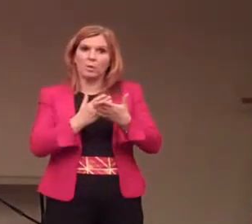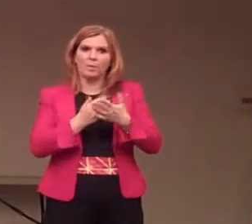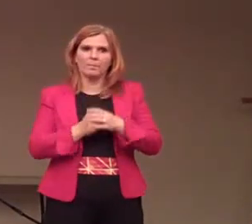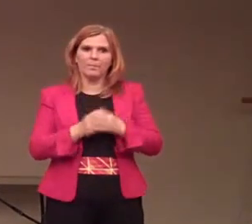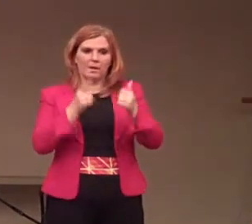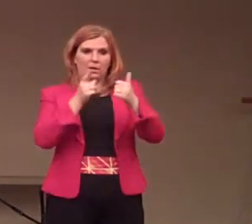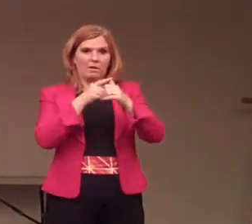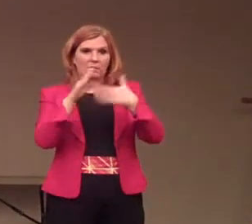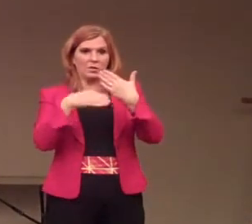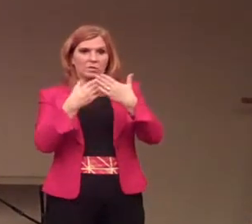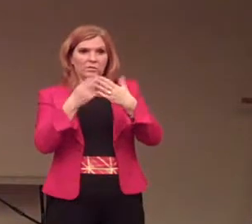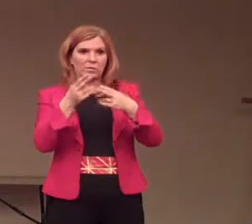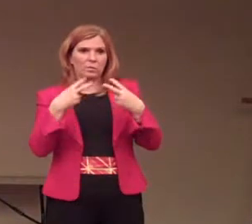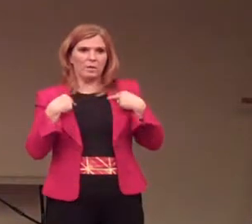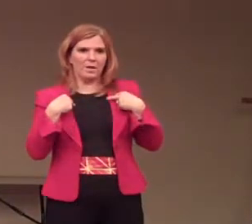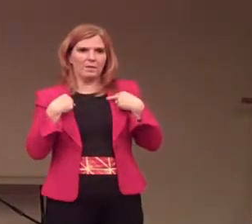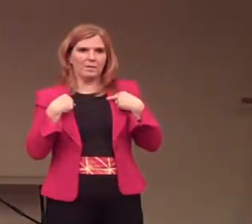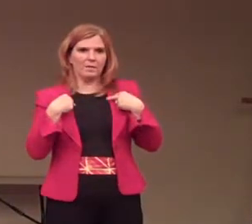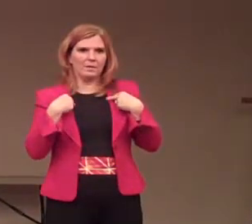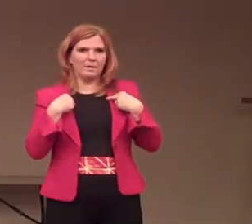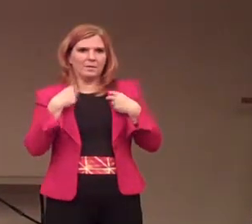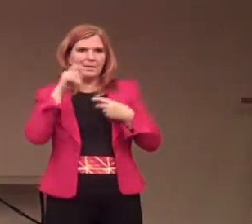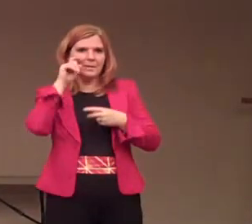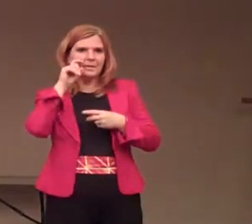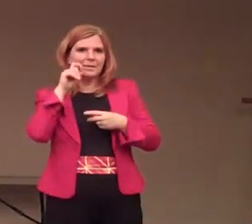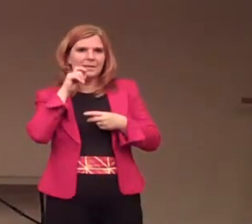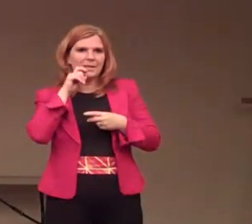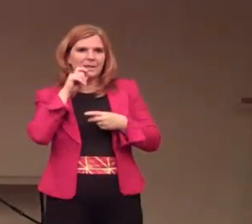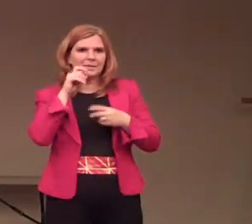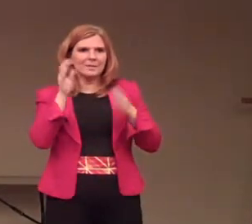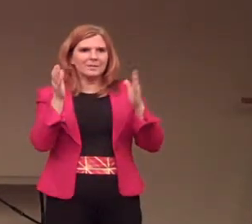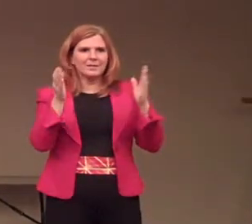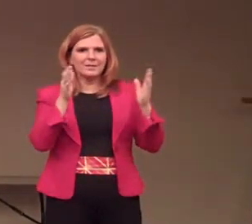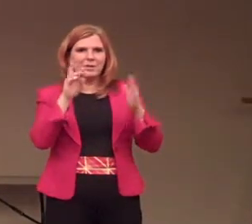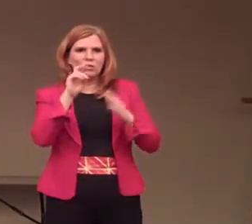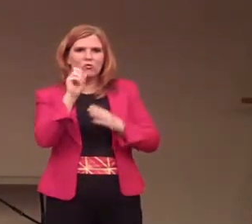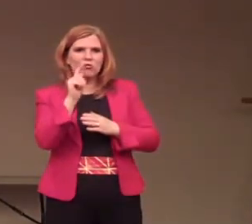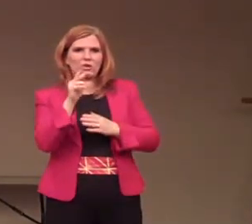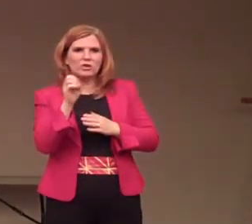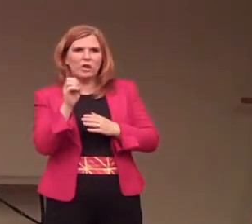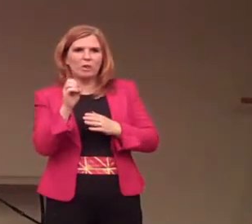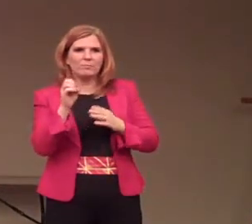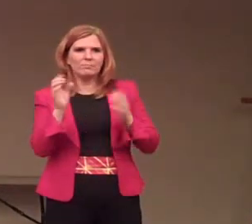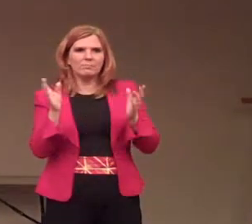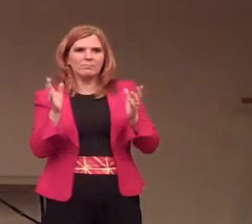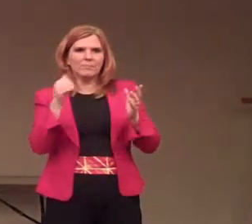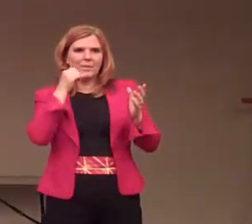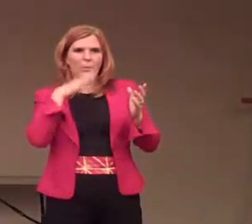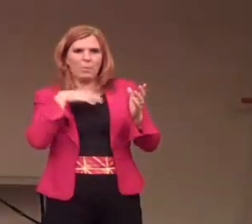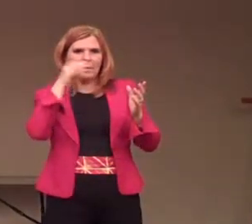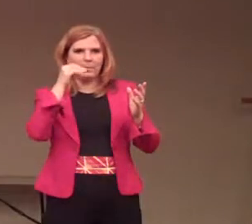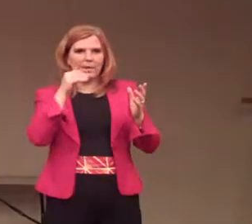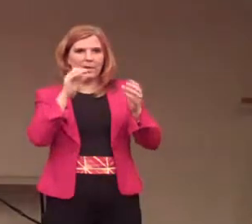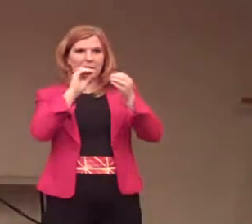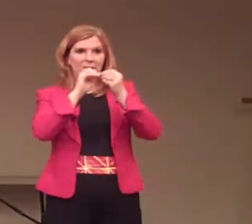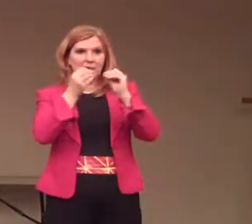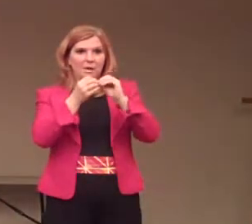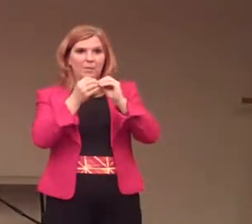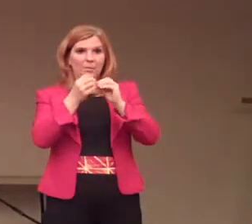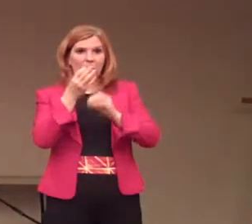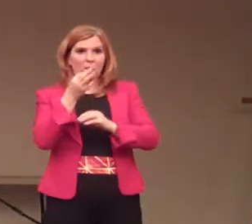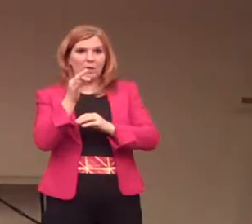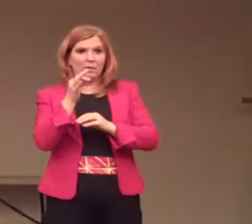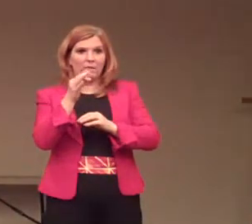First of all, you have what's called the sex ratio is out of balance. The sex ratio is the number of